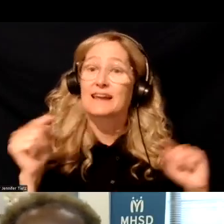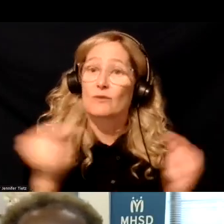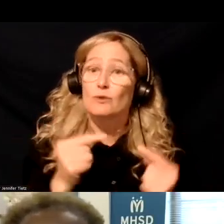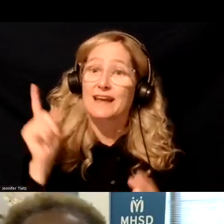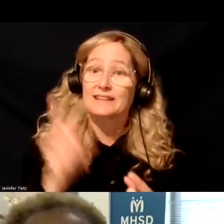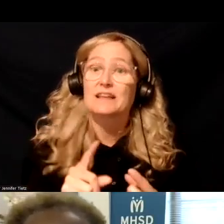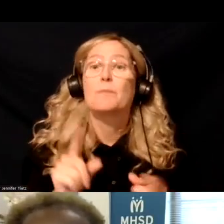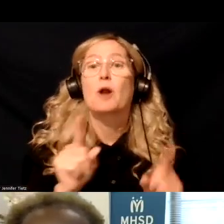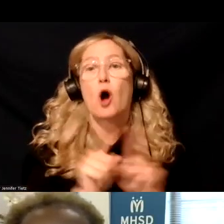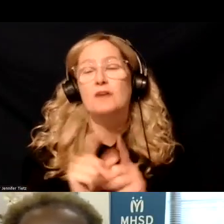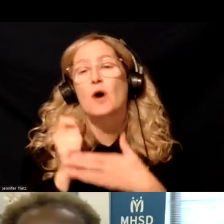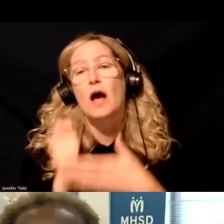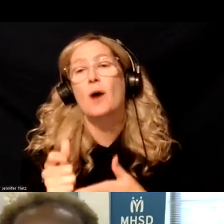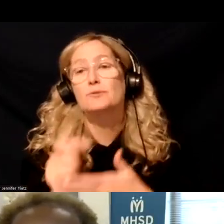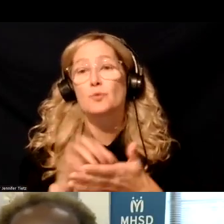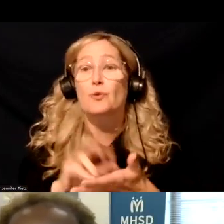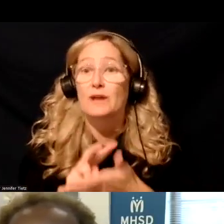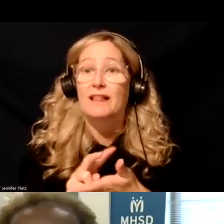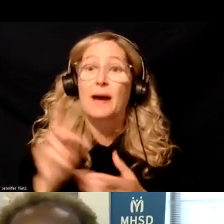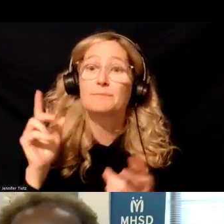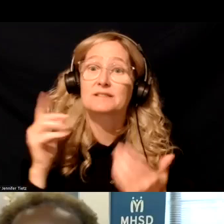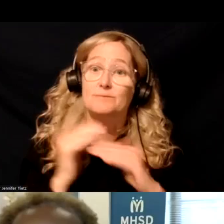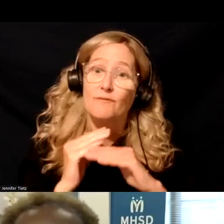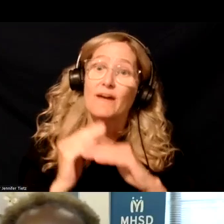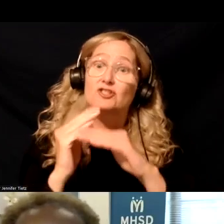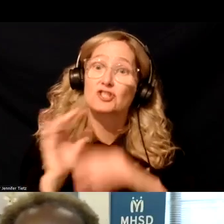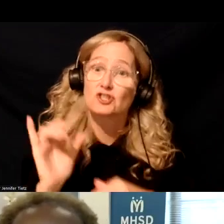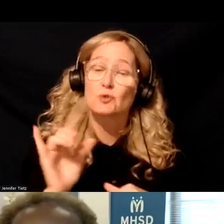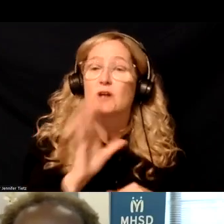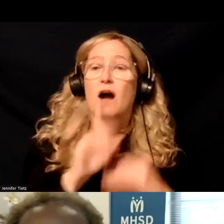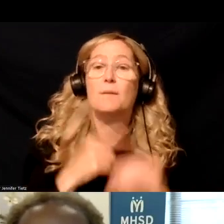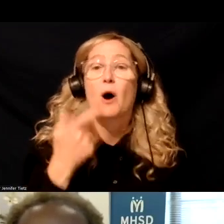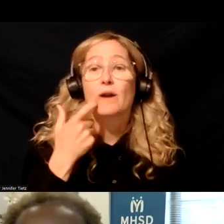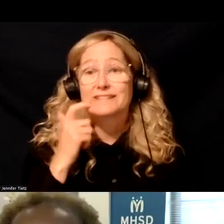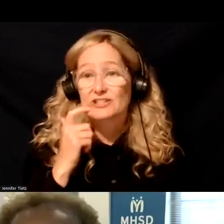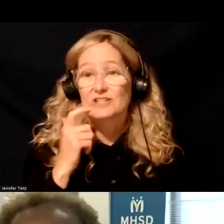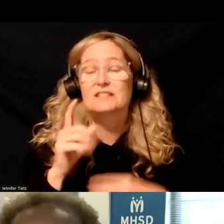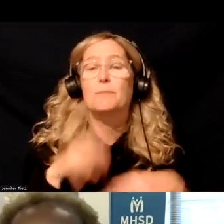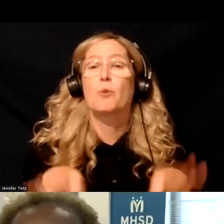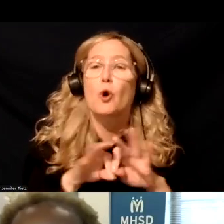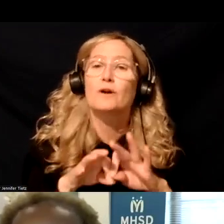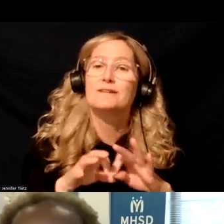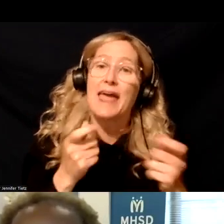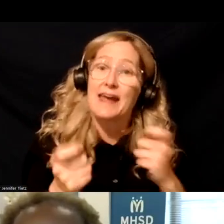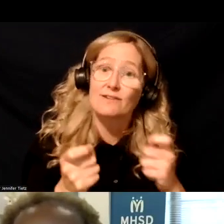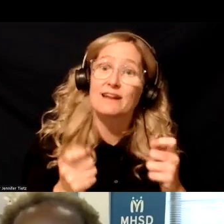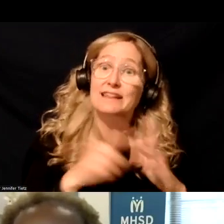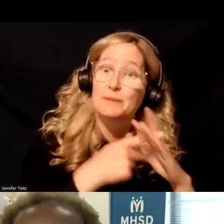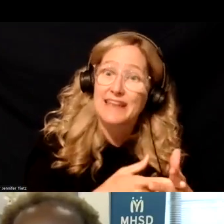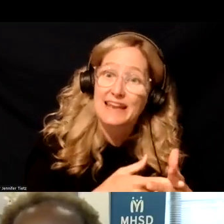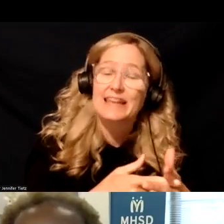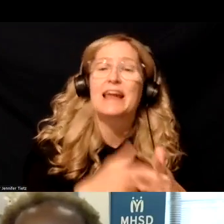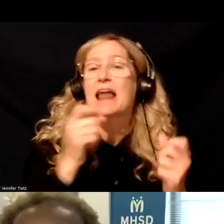of relapse prevention. When we talk about prevention and, uh, addiction treatment, it's important to get on the front end of the problem and not